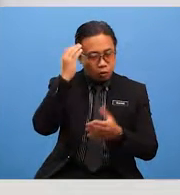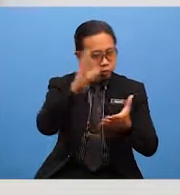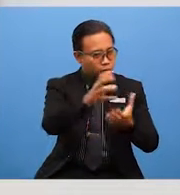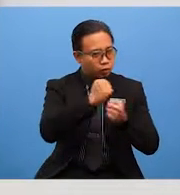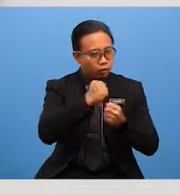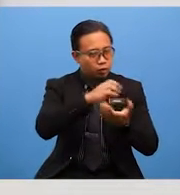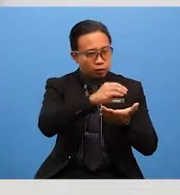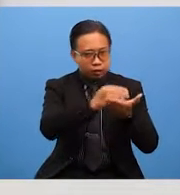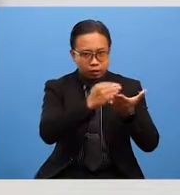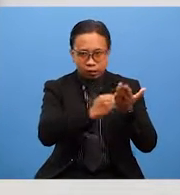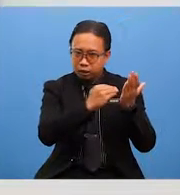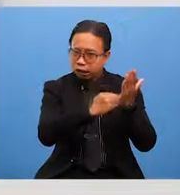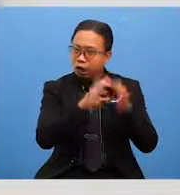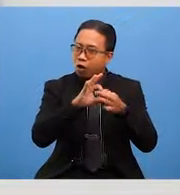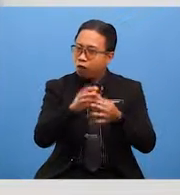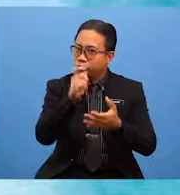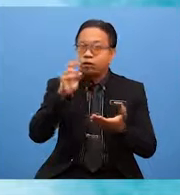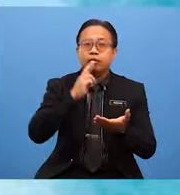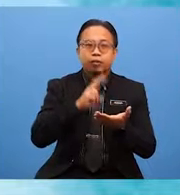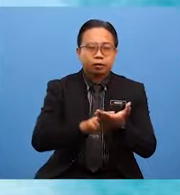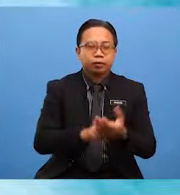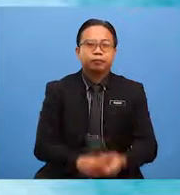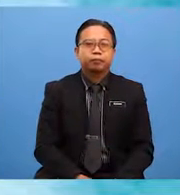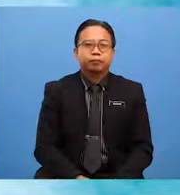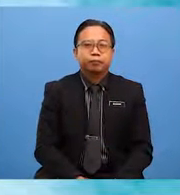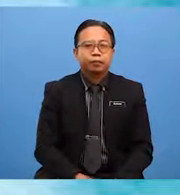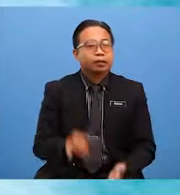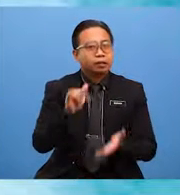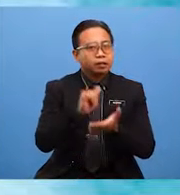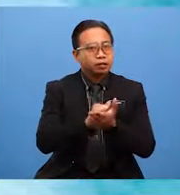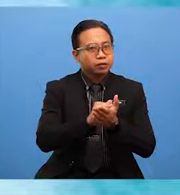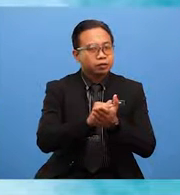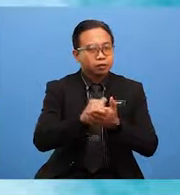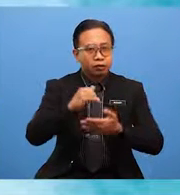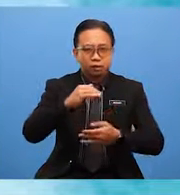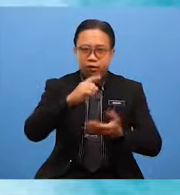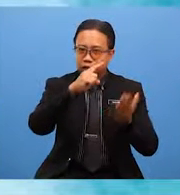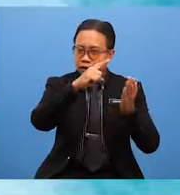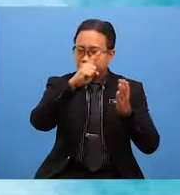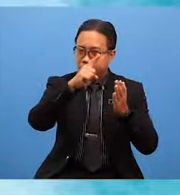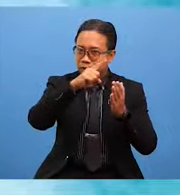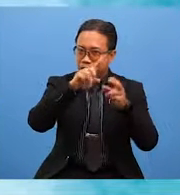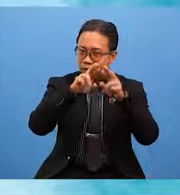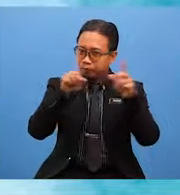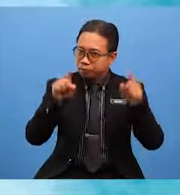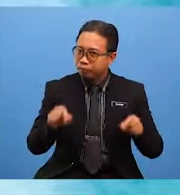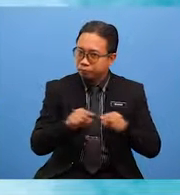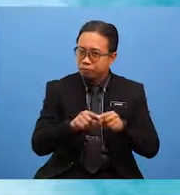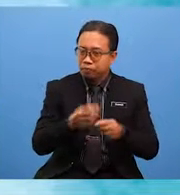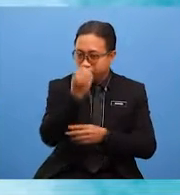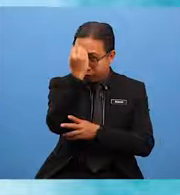order to prepare to write her report. This table can help her organise the information.